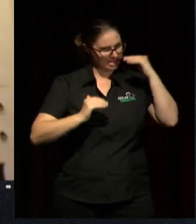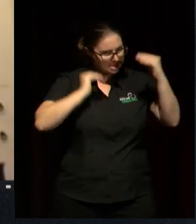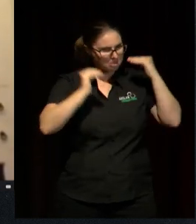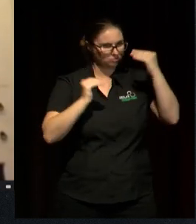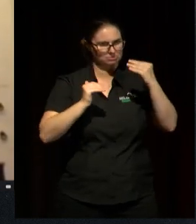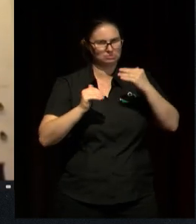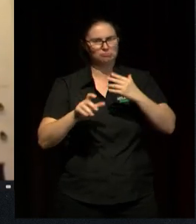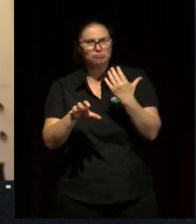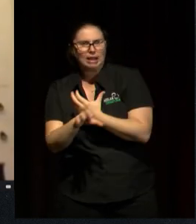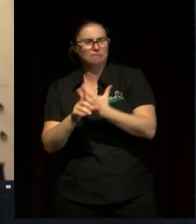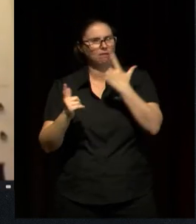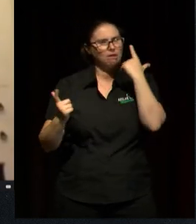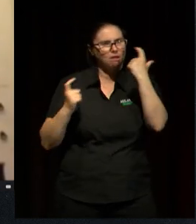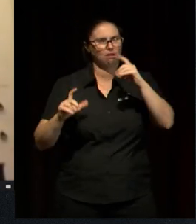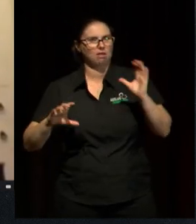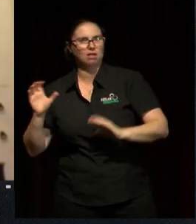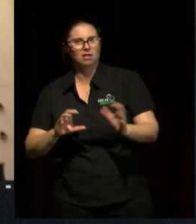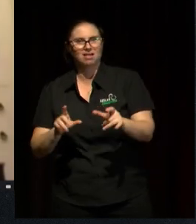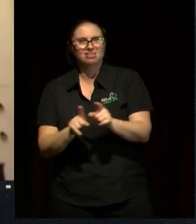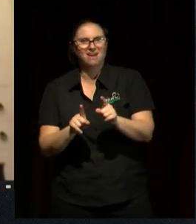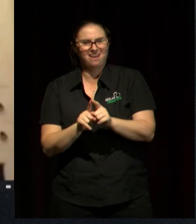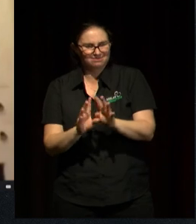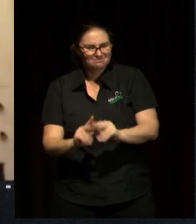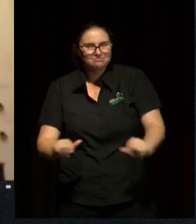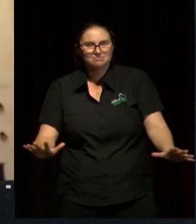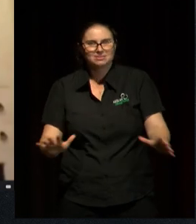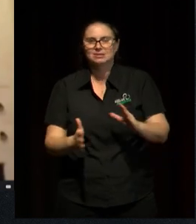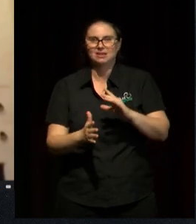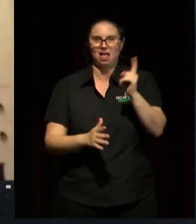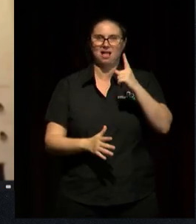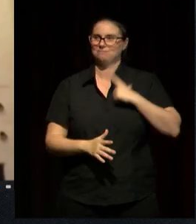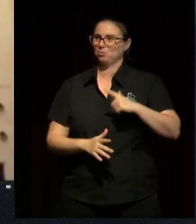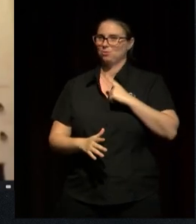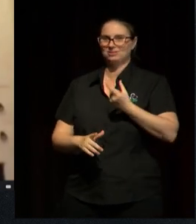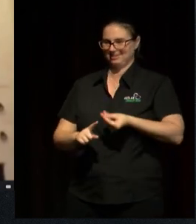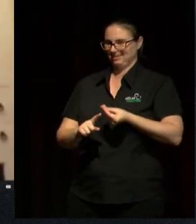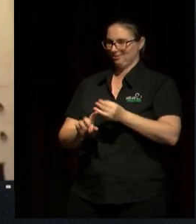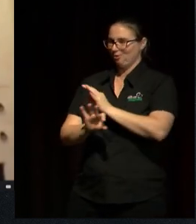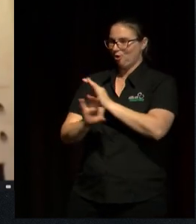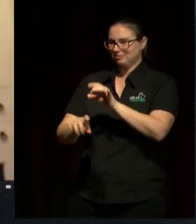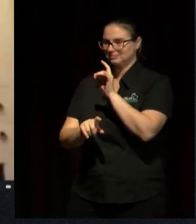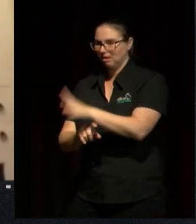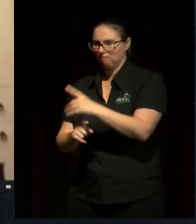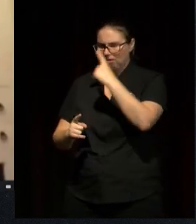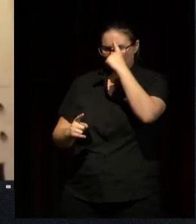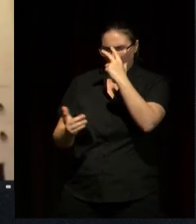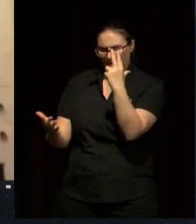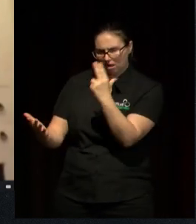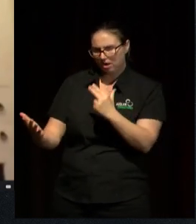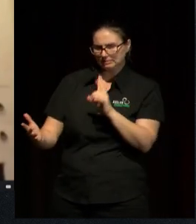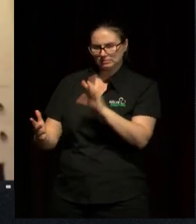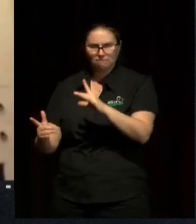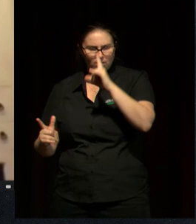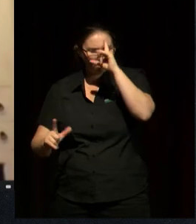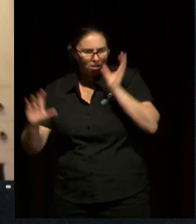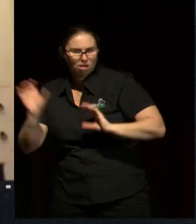begins when children are given bunny bum templates to complete instead of a piece of charcoal to draw their own